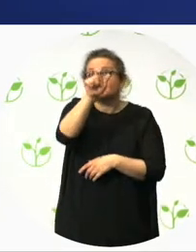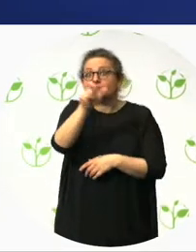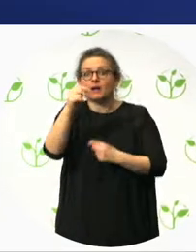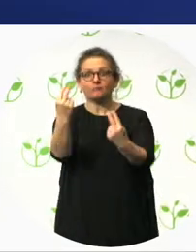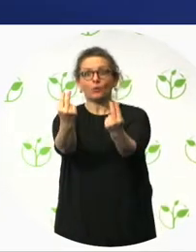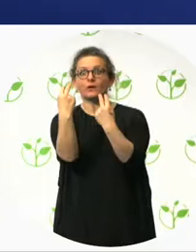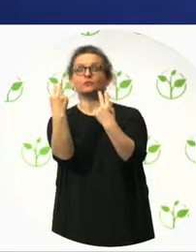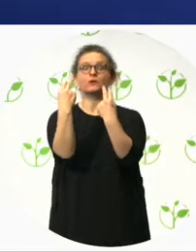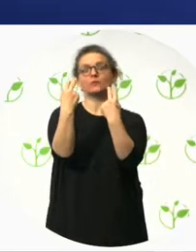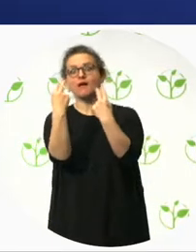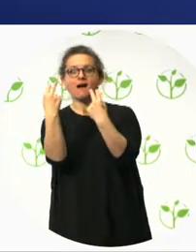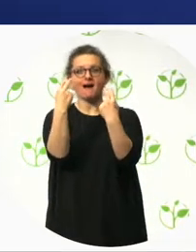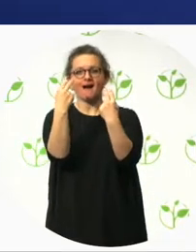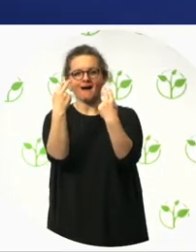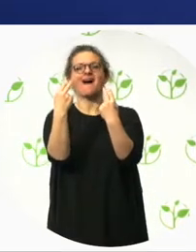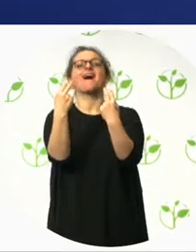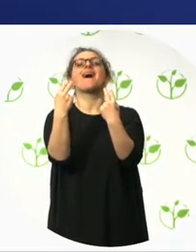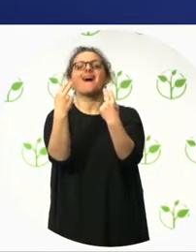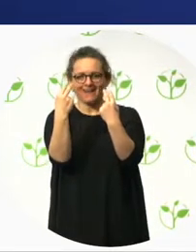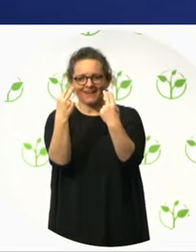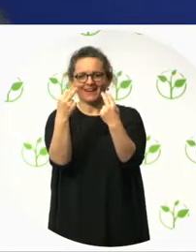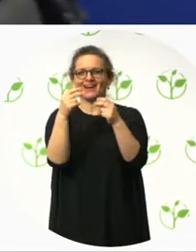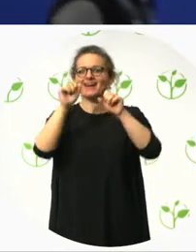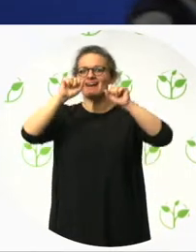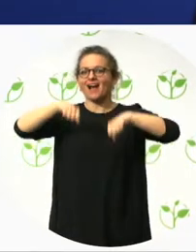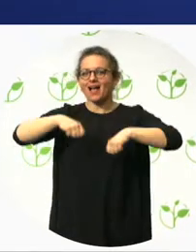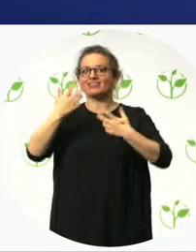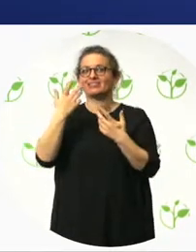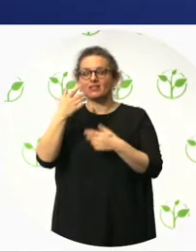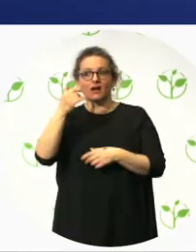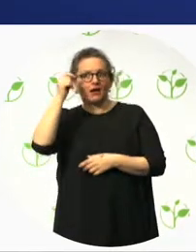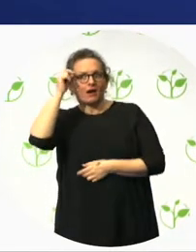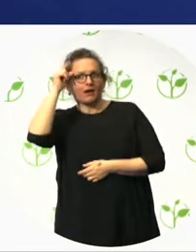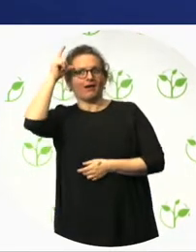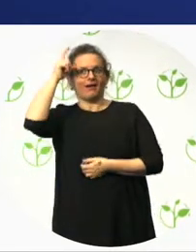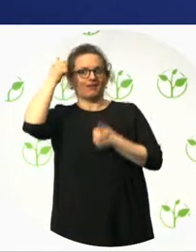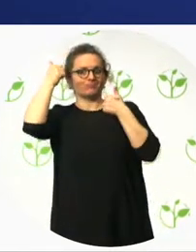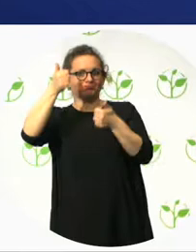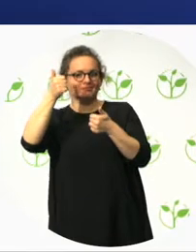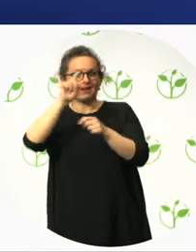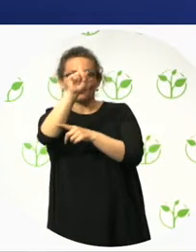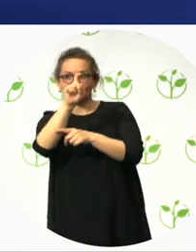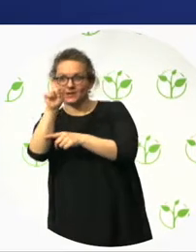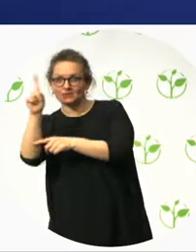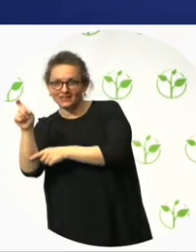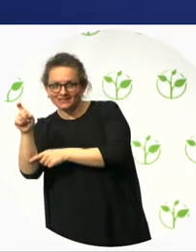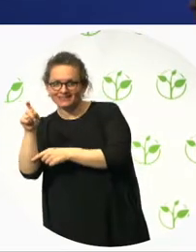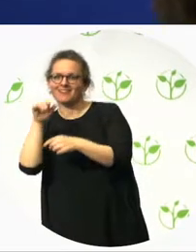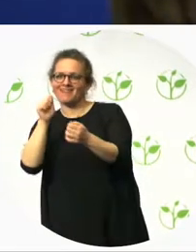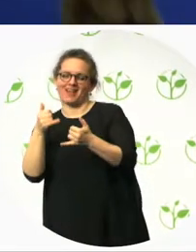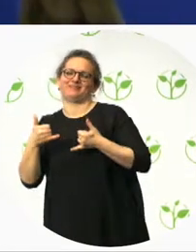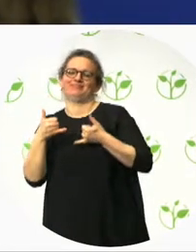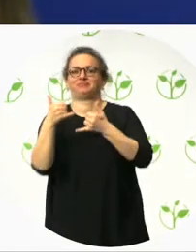design is all about participation. So we're looking for loads of participation from the audience here today. So